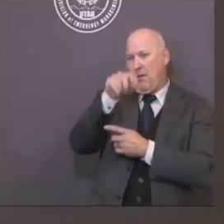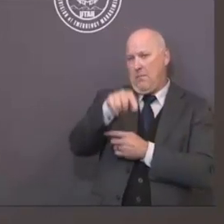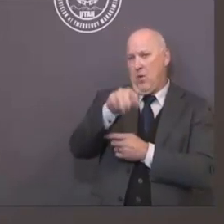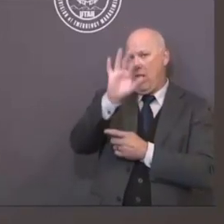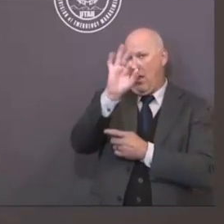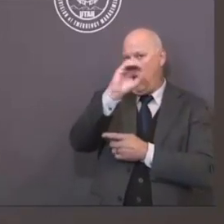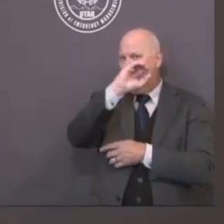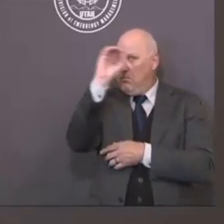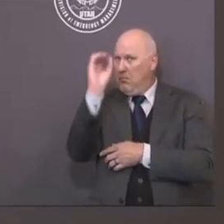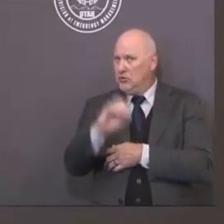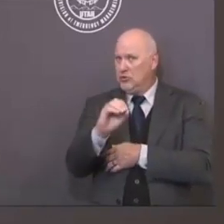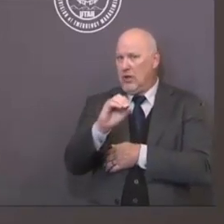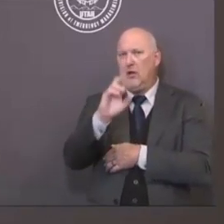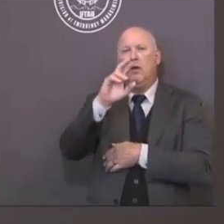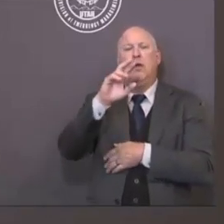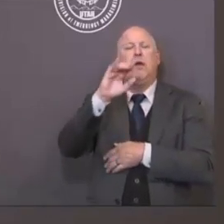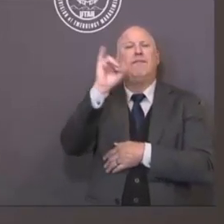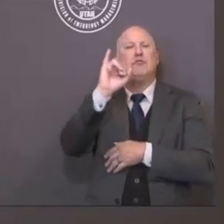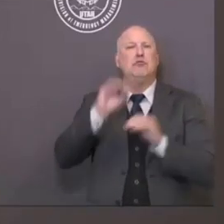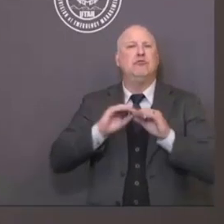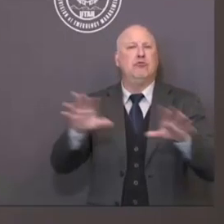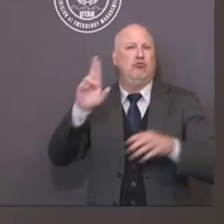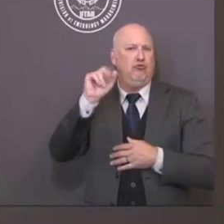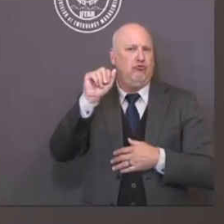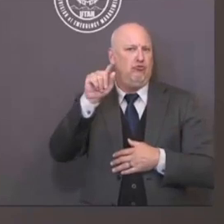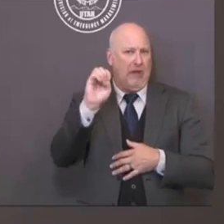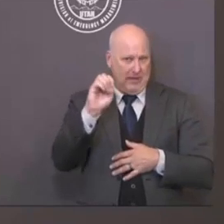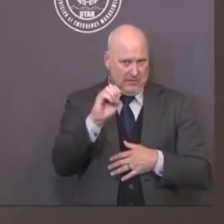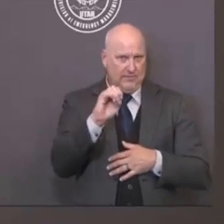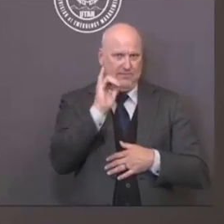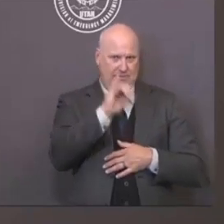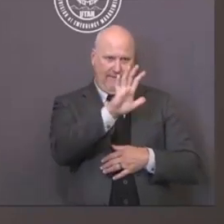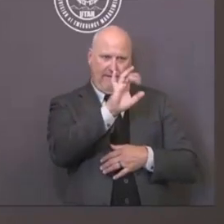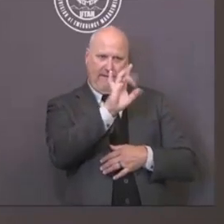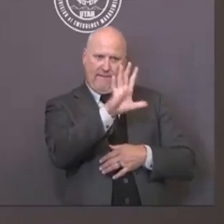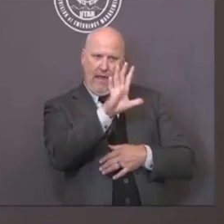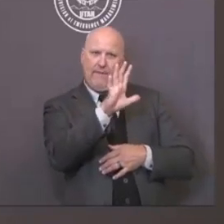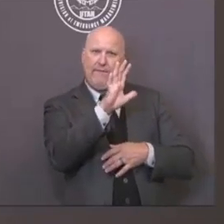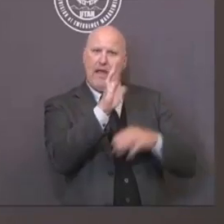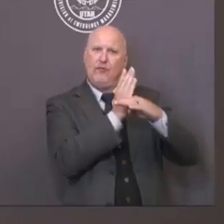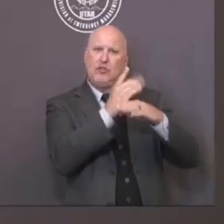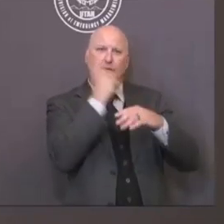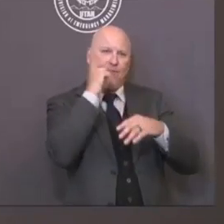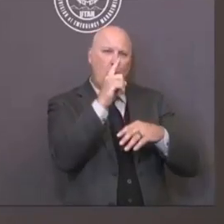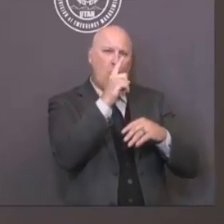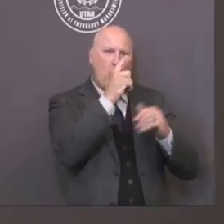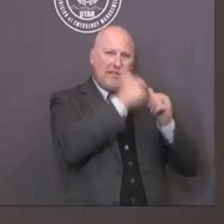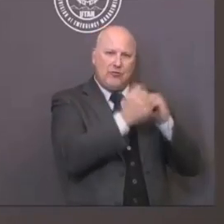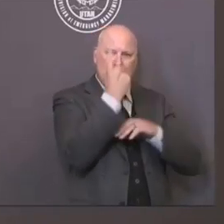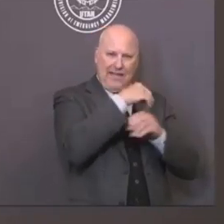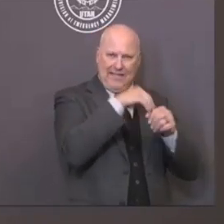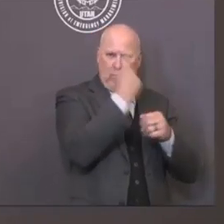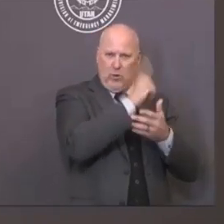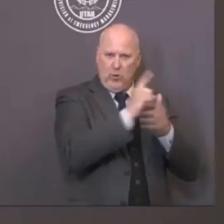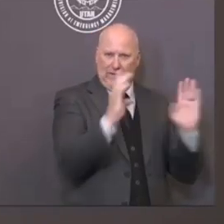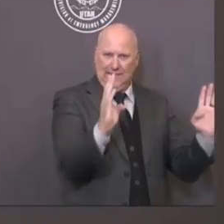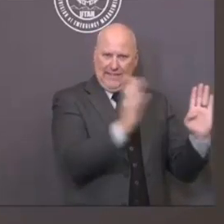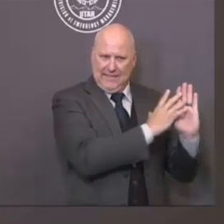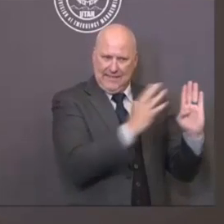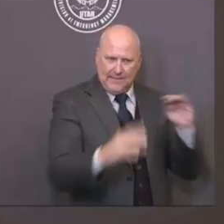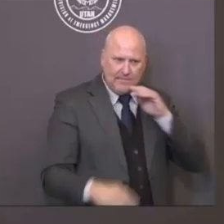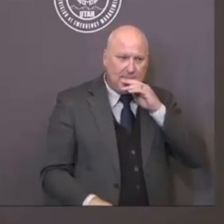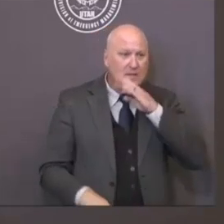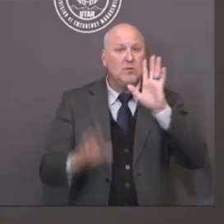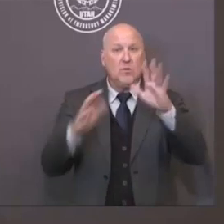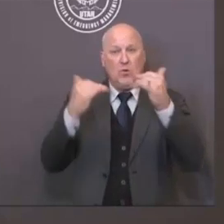place. So because of that, I'm going to issue us all a challenge. As Utahns, again, in the